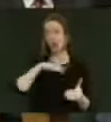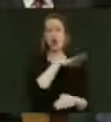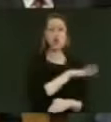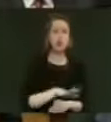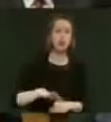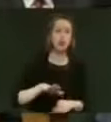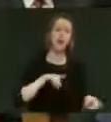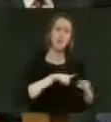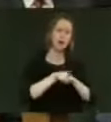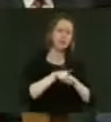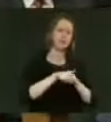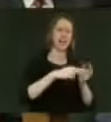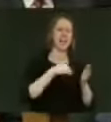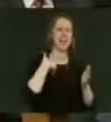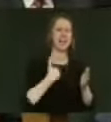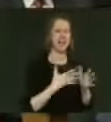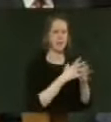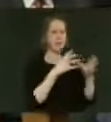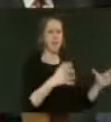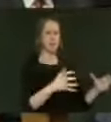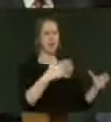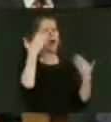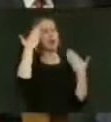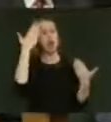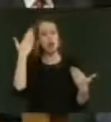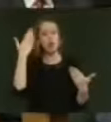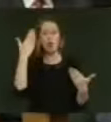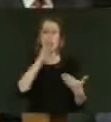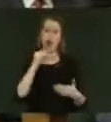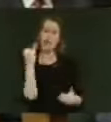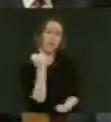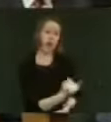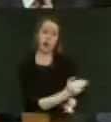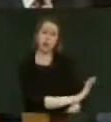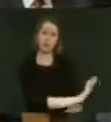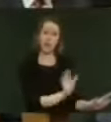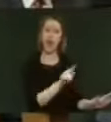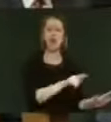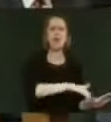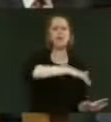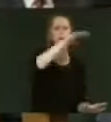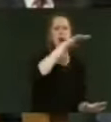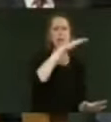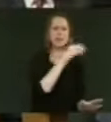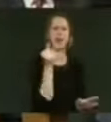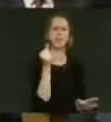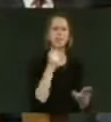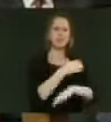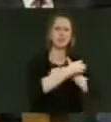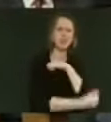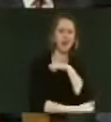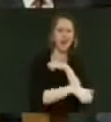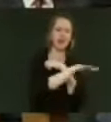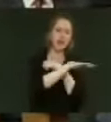children who are most at needs. I acknowledge that through no fault of their own, they were growing up in some of the most deprived